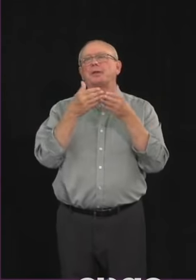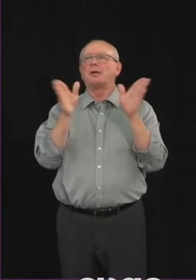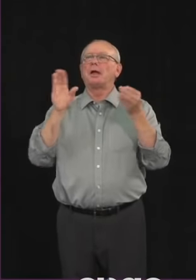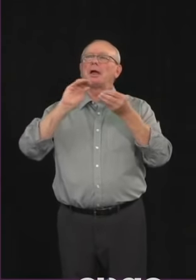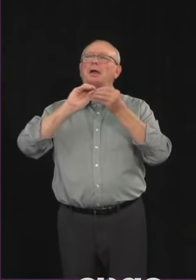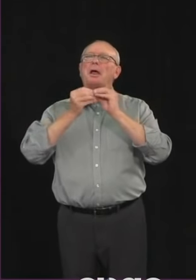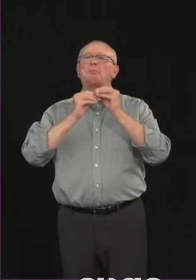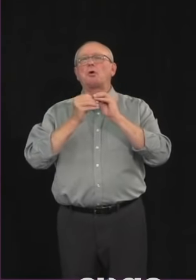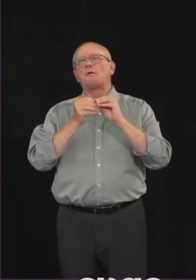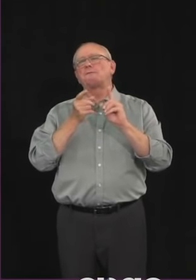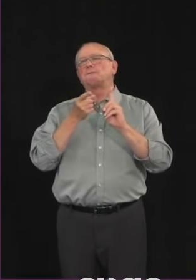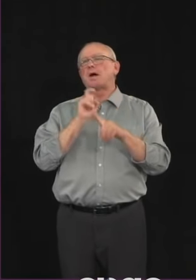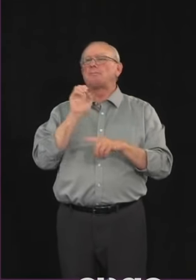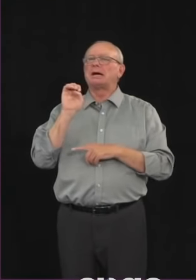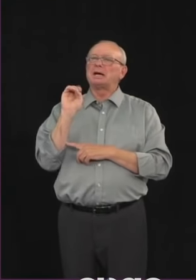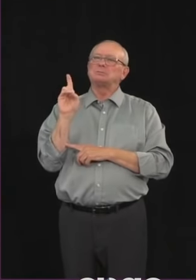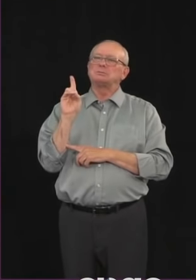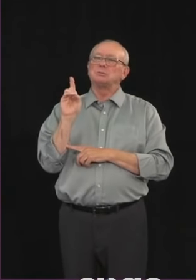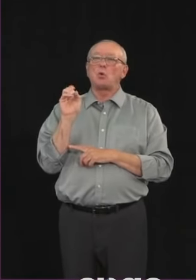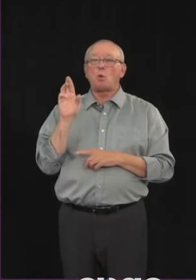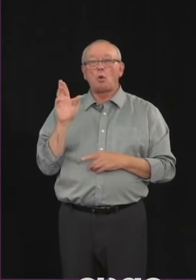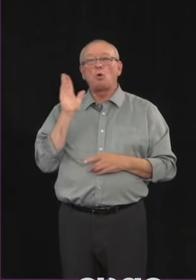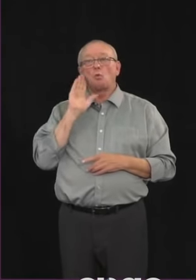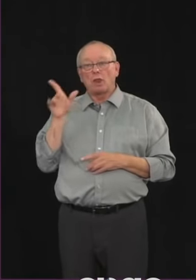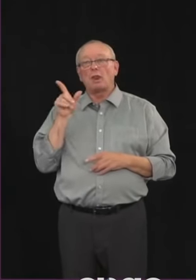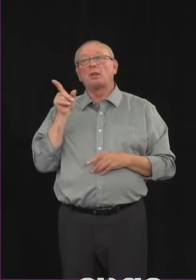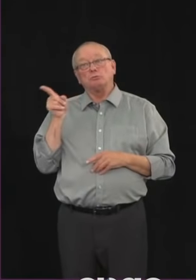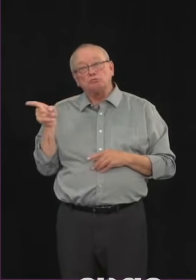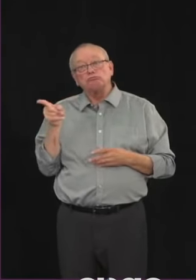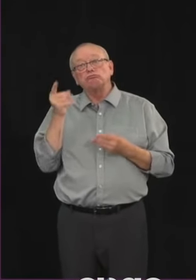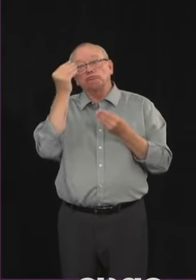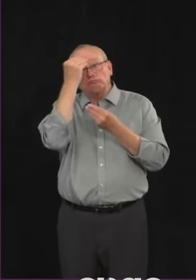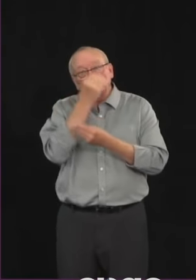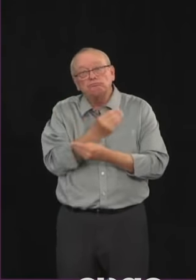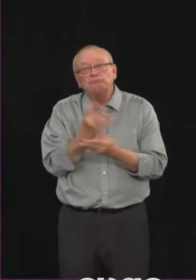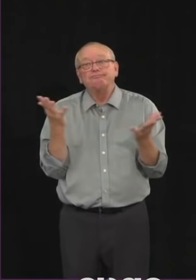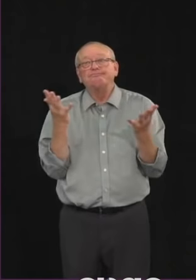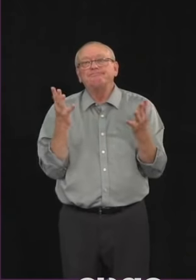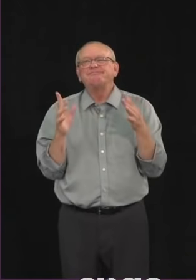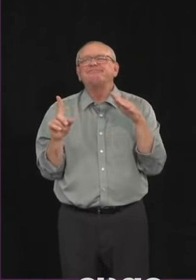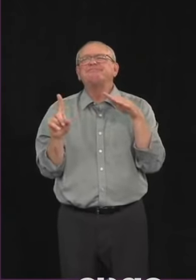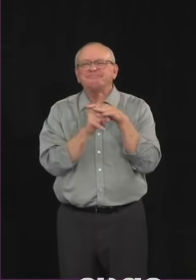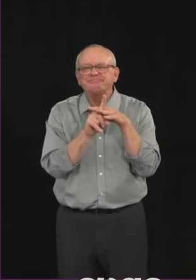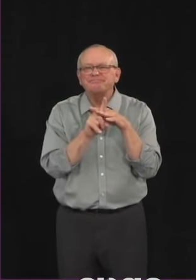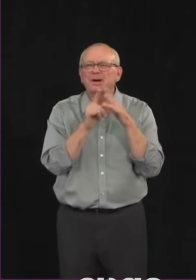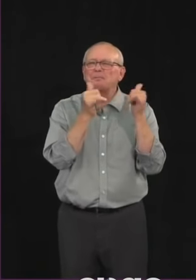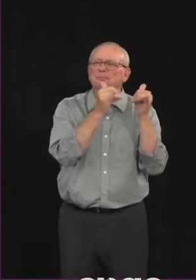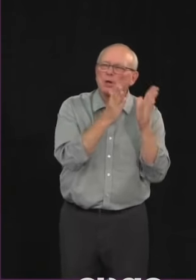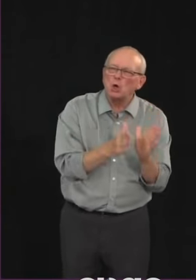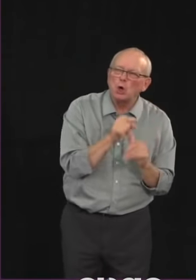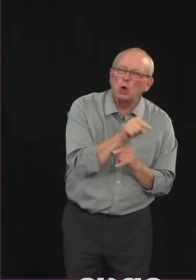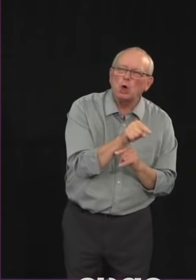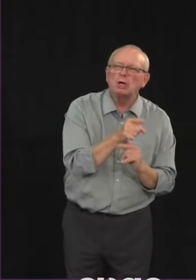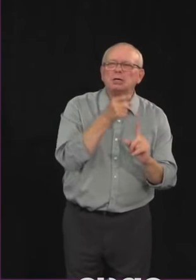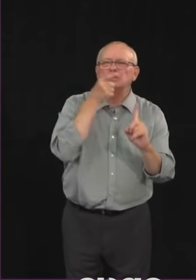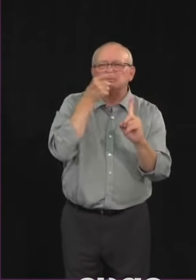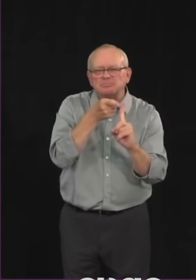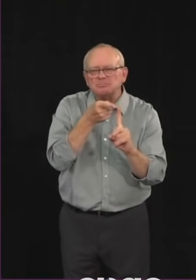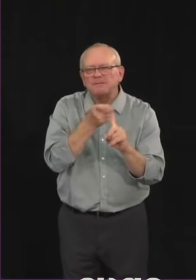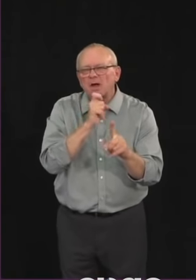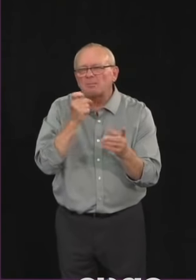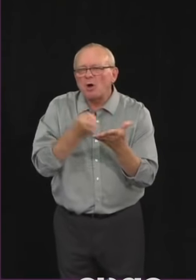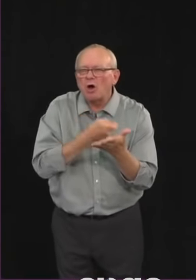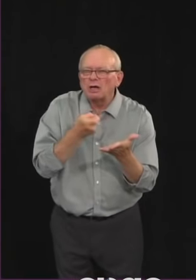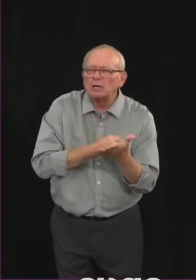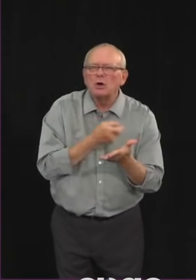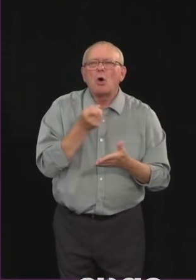know, um, you know, whether it's a player, what team, um, and, um, while still maintaining confidentiality and in